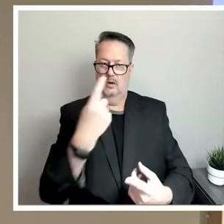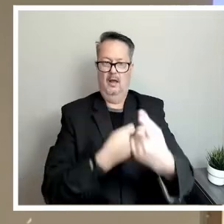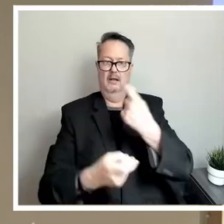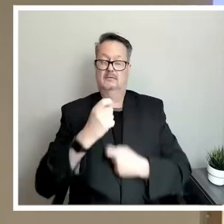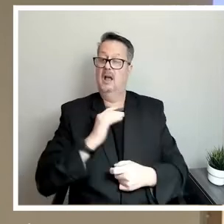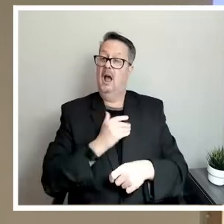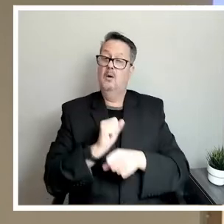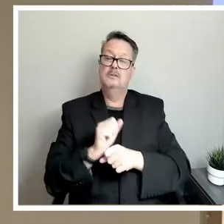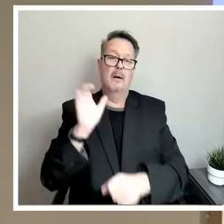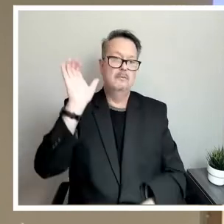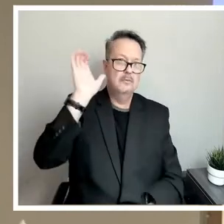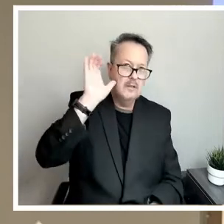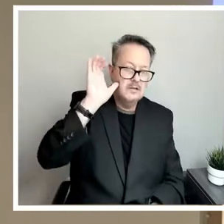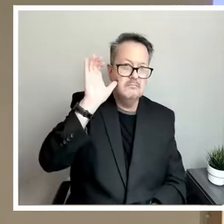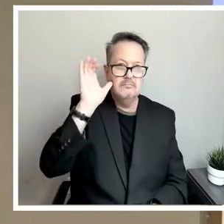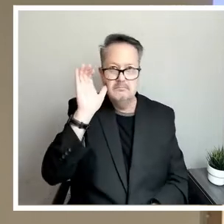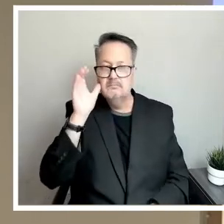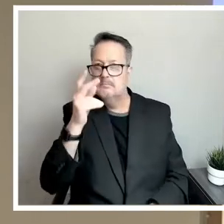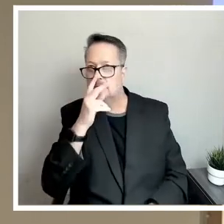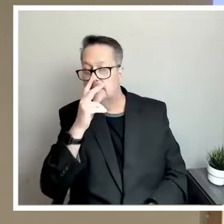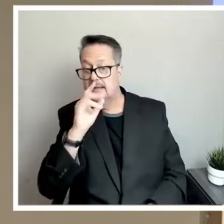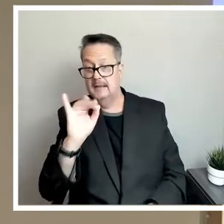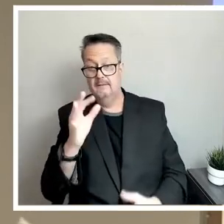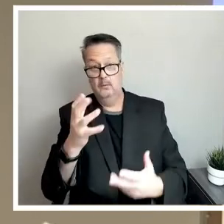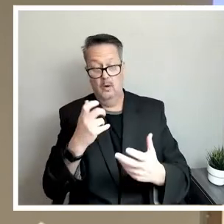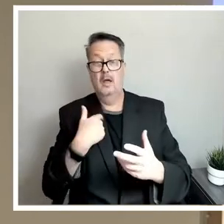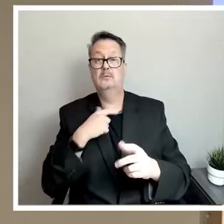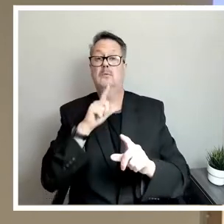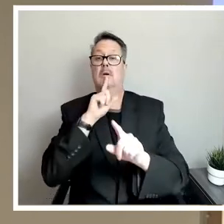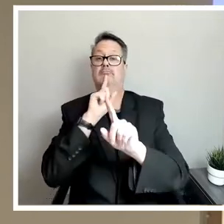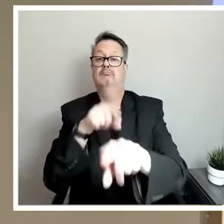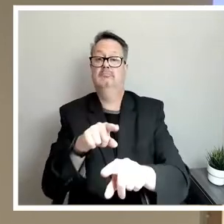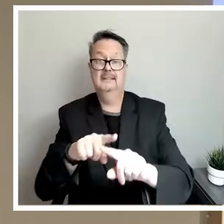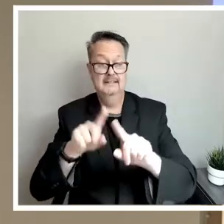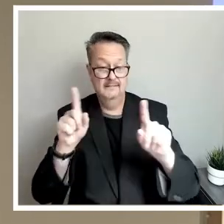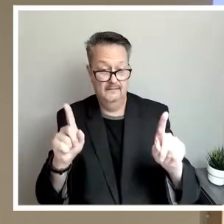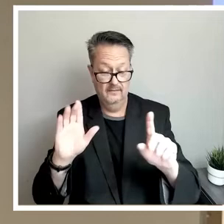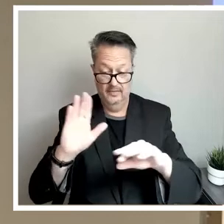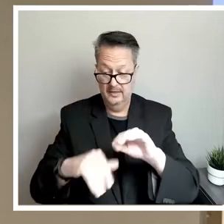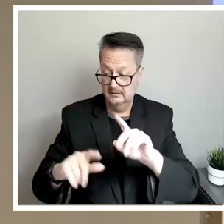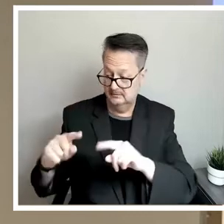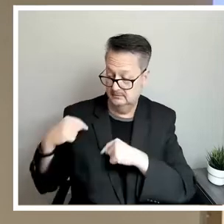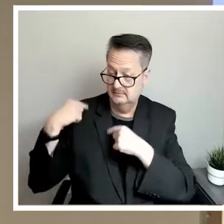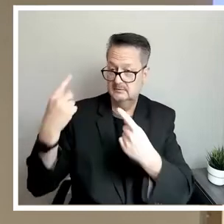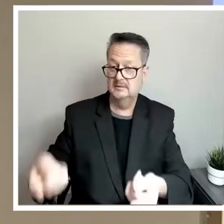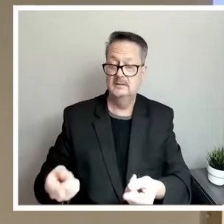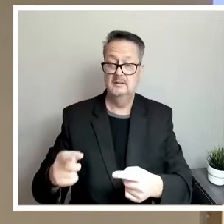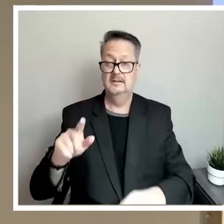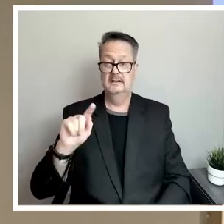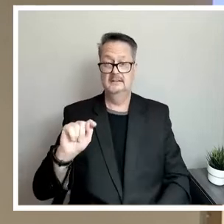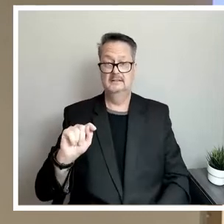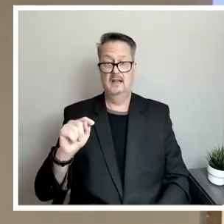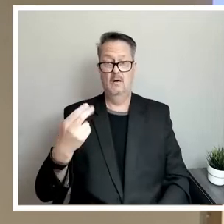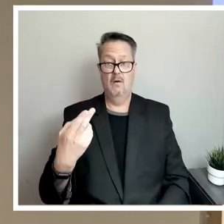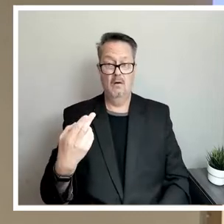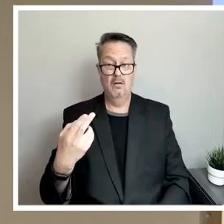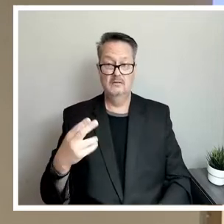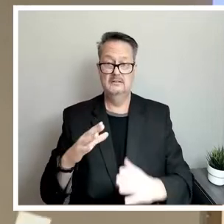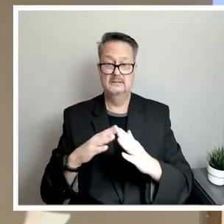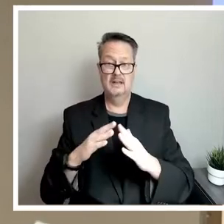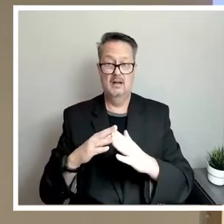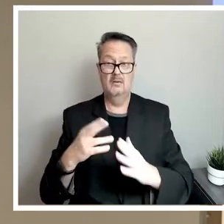in the event that you'd like for us to engage, you know, differently than we've done in past town halls like this